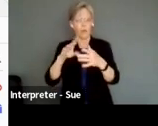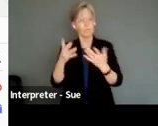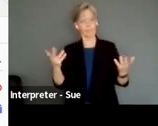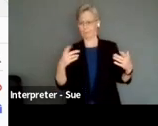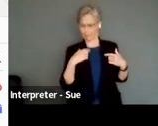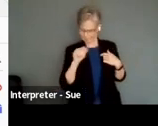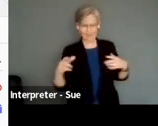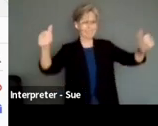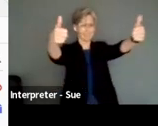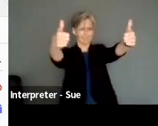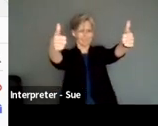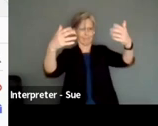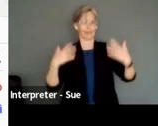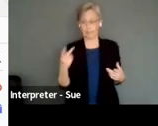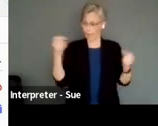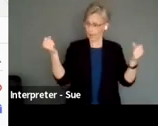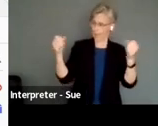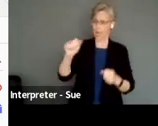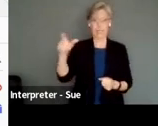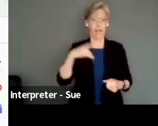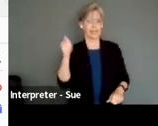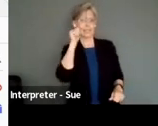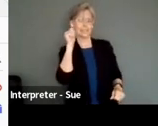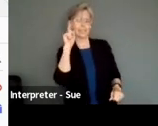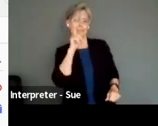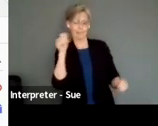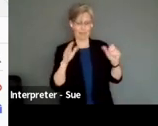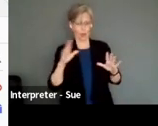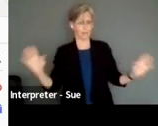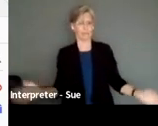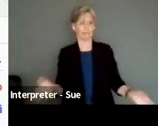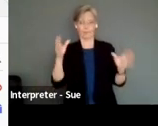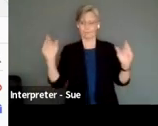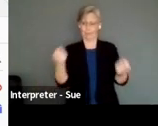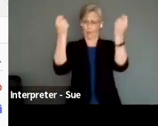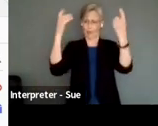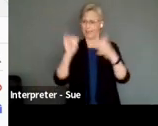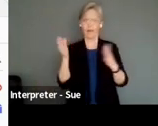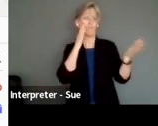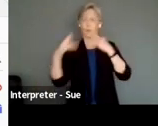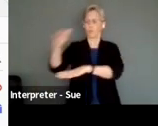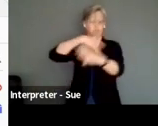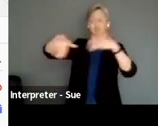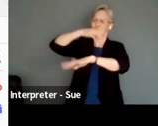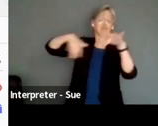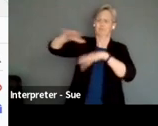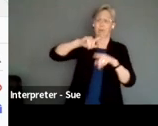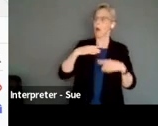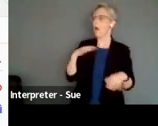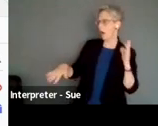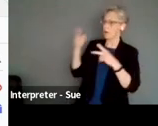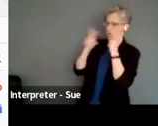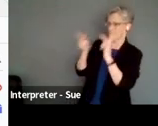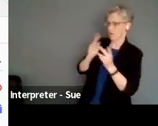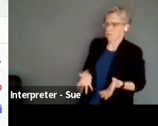at the joys of ASL. Look at us doing a whole deaf theatre festival in a language that's so familiar in a culture that's so familiar to us. We're